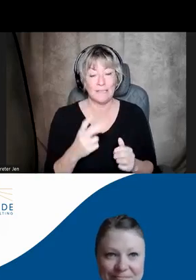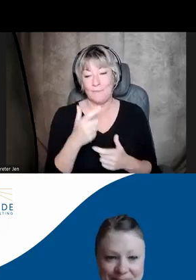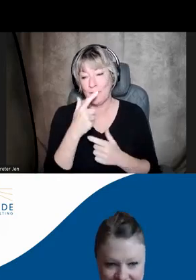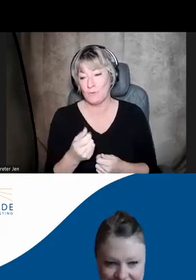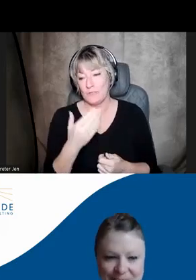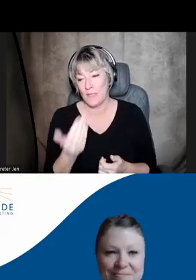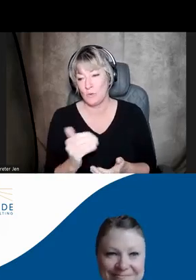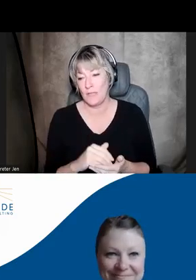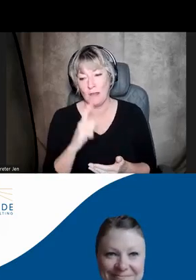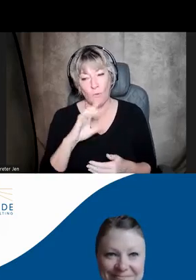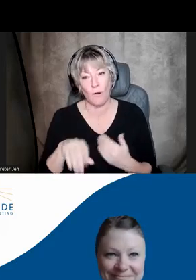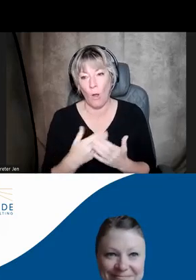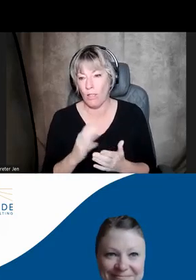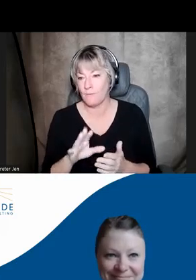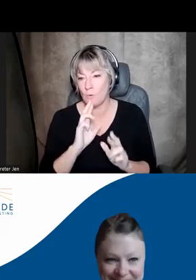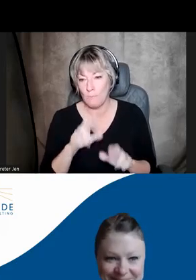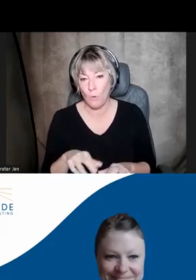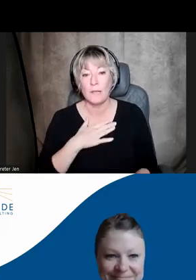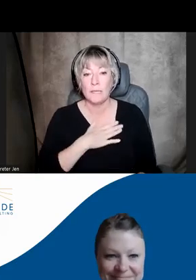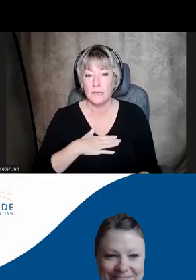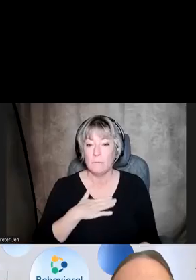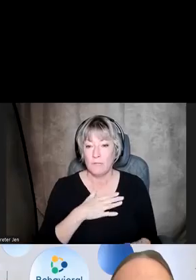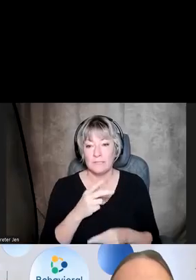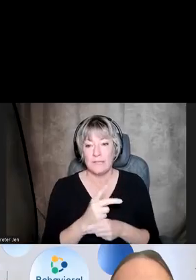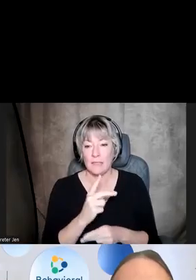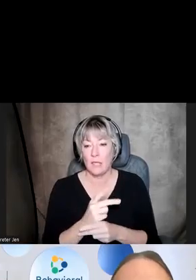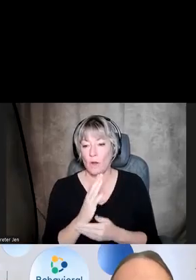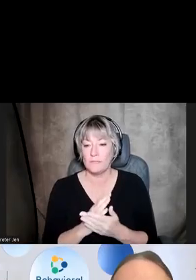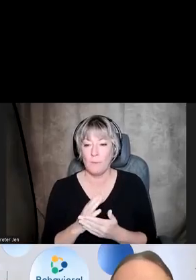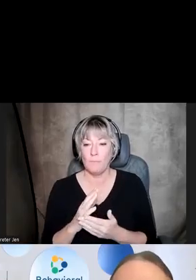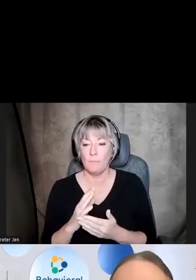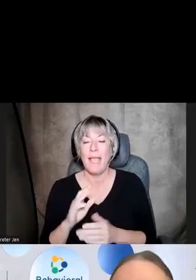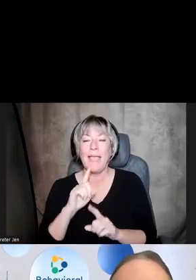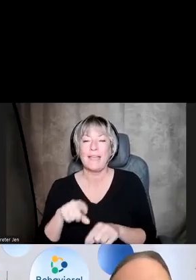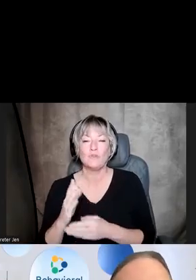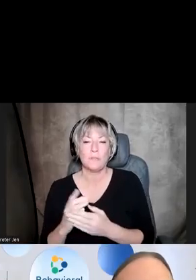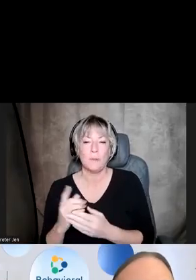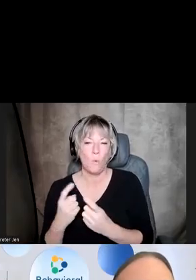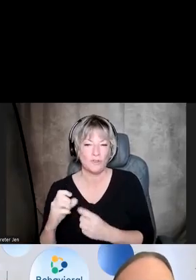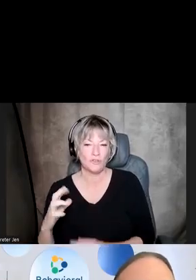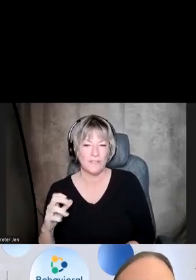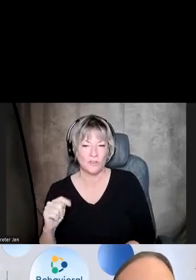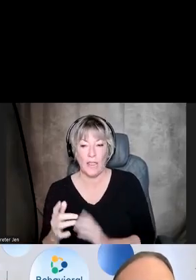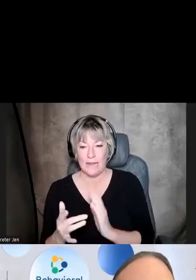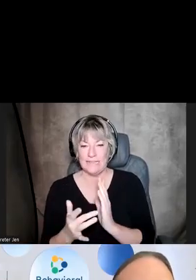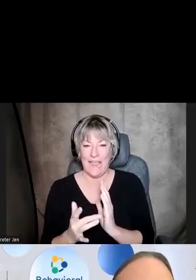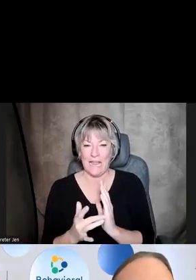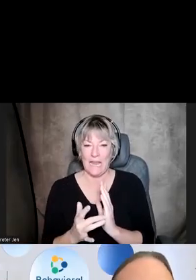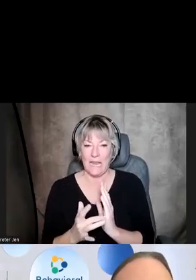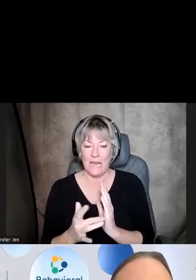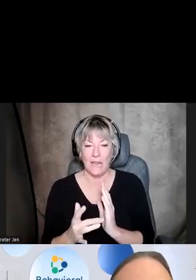thank you again for all the reports on that and please do take care of some of the questions in the chat. know, tech has really